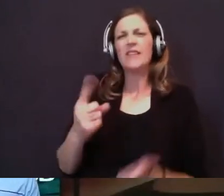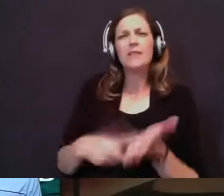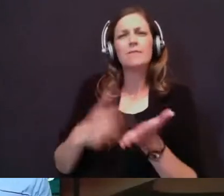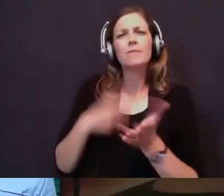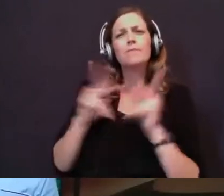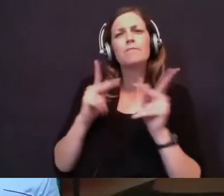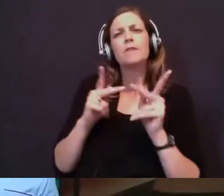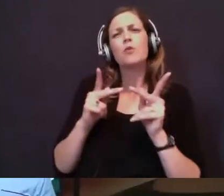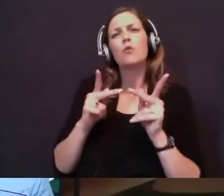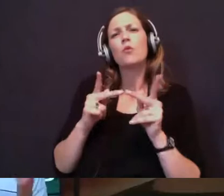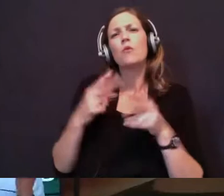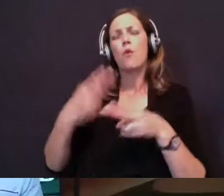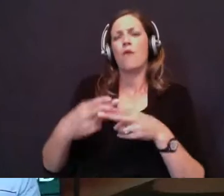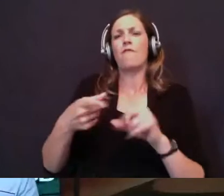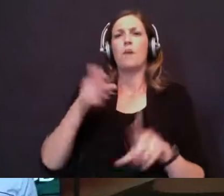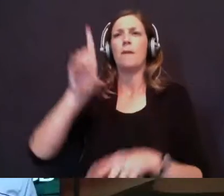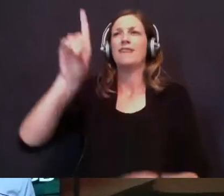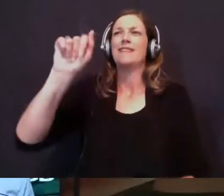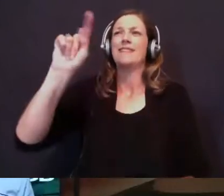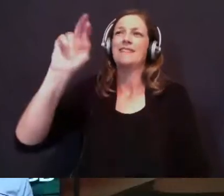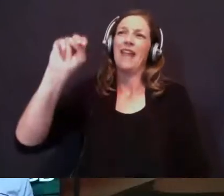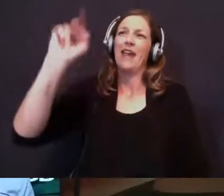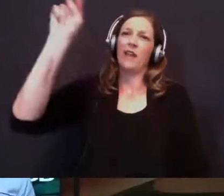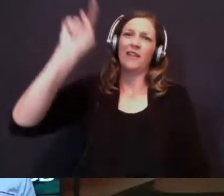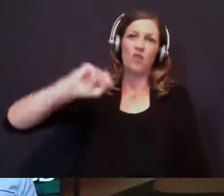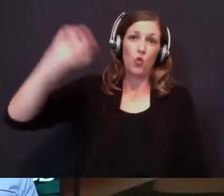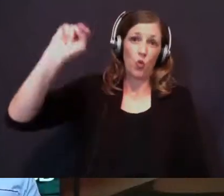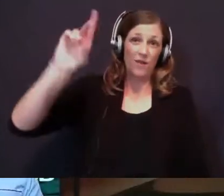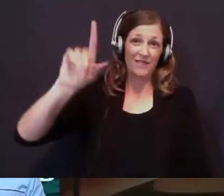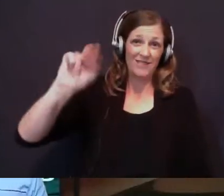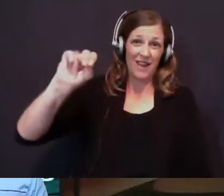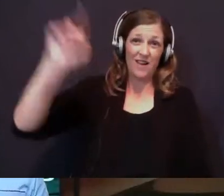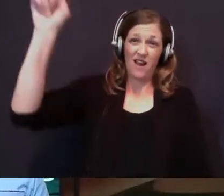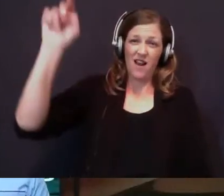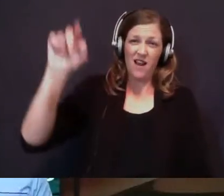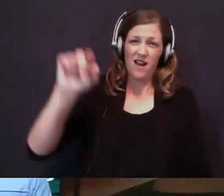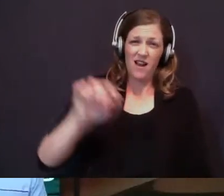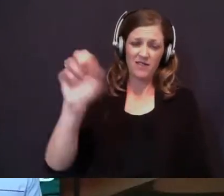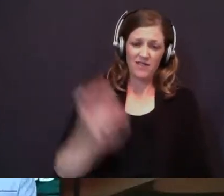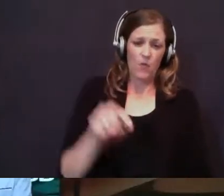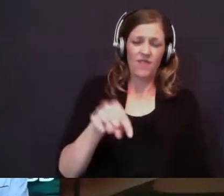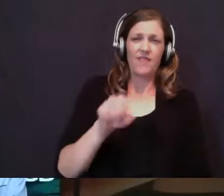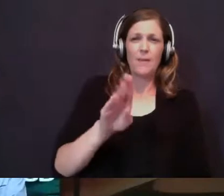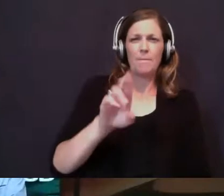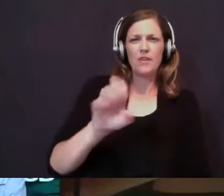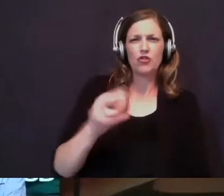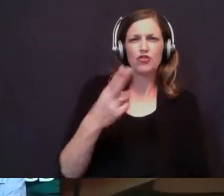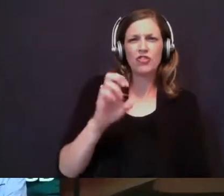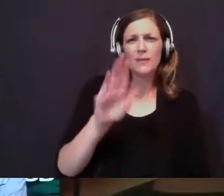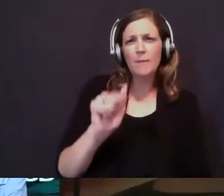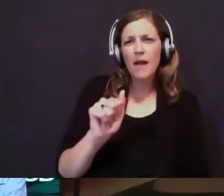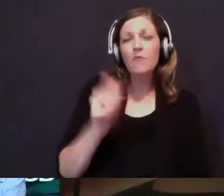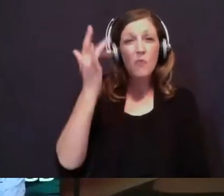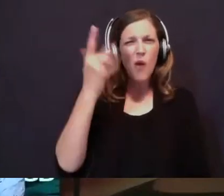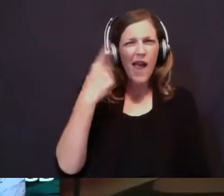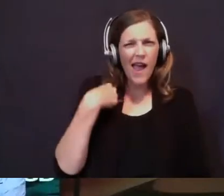Israel from Dan to Beersheba. Dan is the northernmost tip. Beersheba is the southernmost tip. The only reason I bring that up is because it's